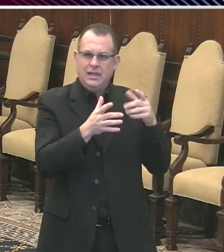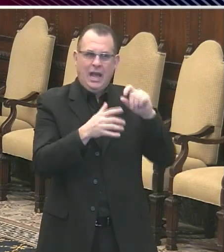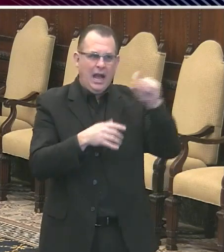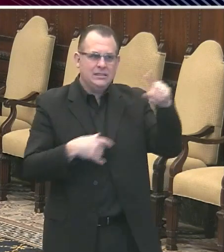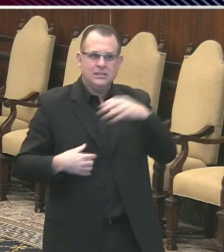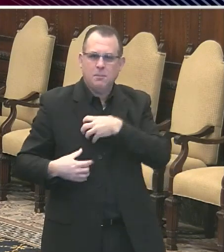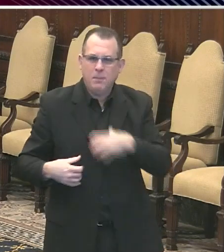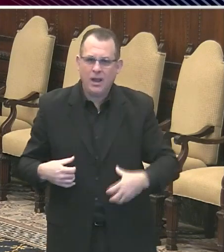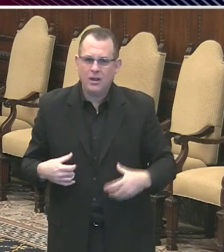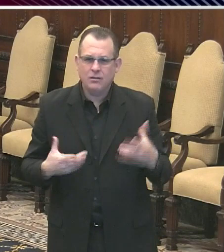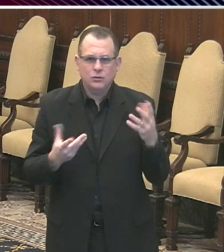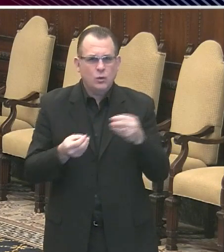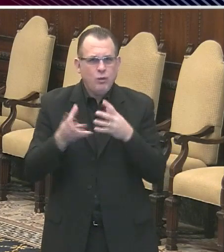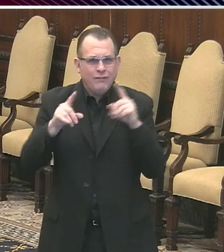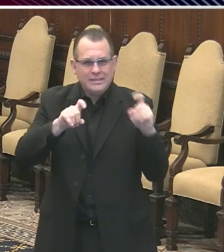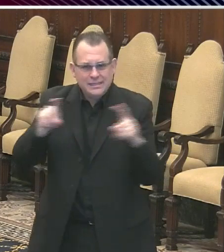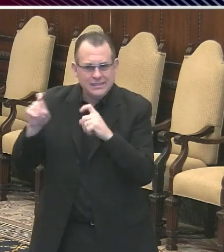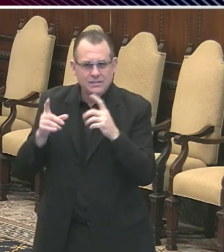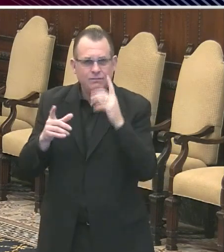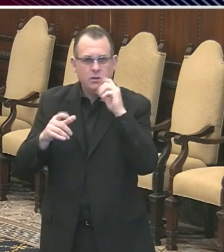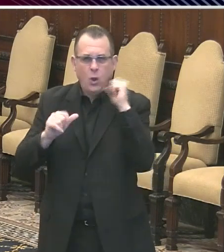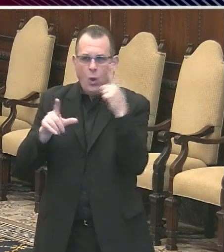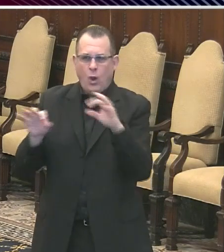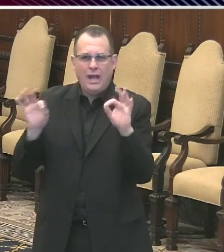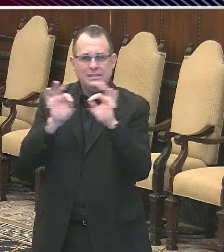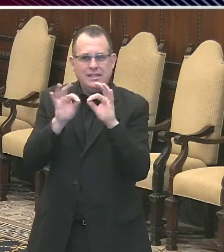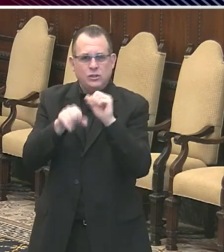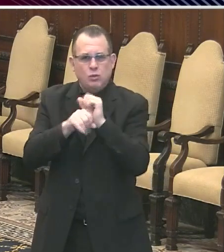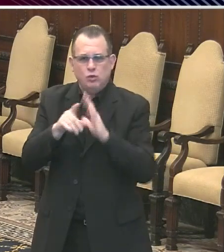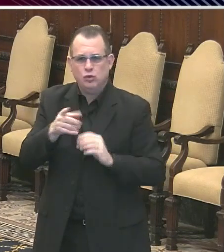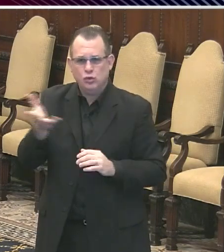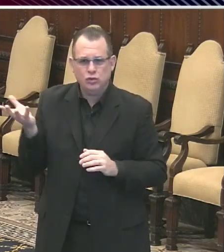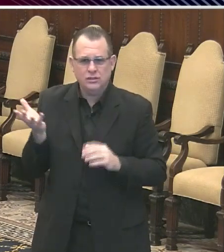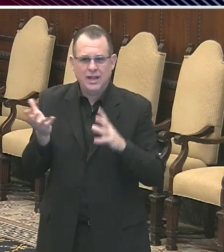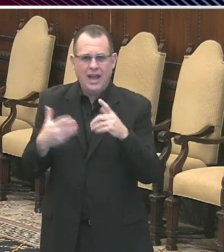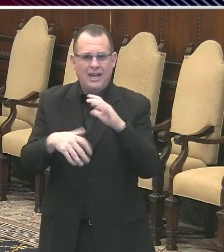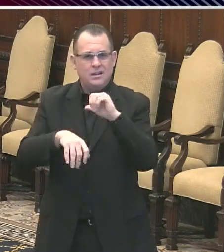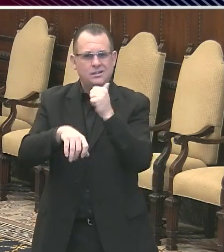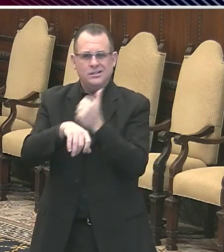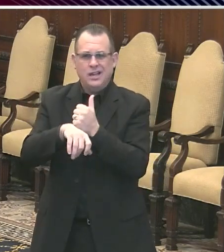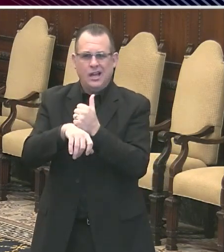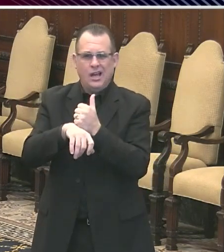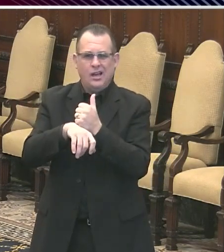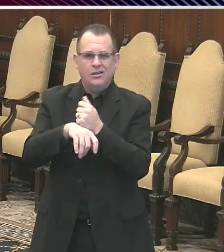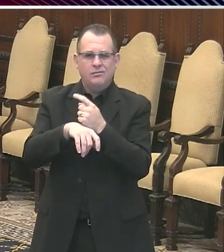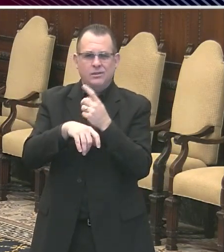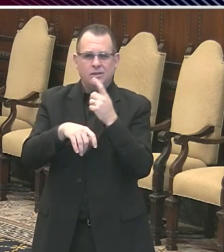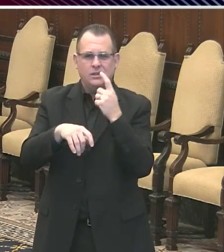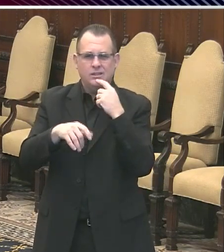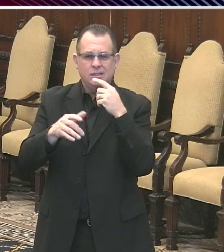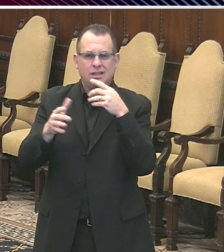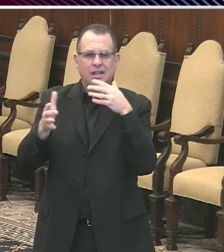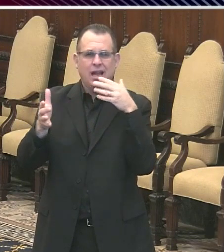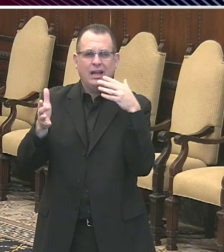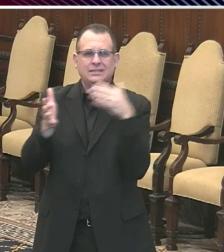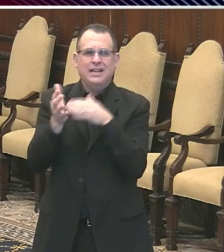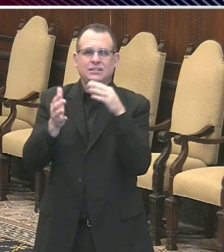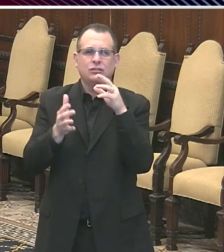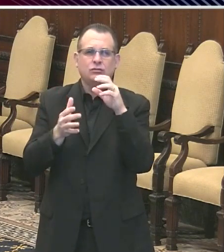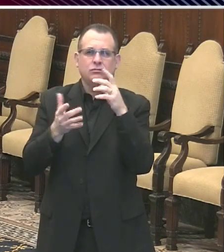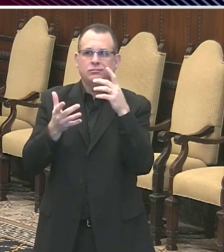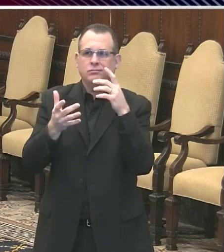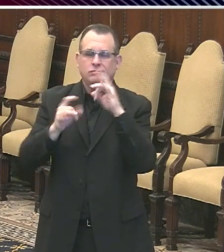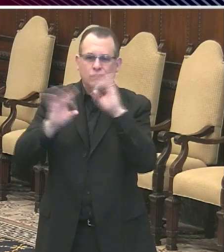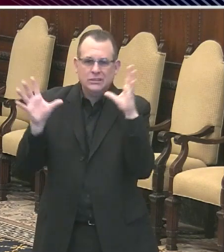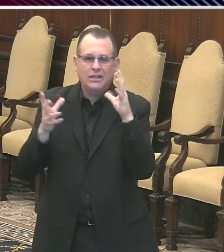workers, and mandating anti-retaliation measures. Is this something that the city is looking into, or are you working on that? Let